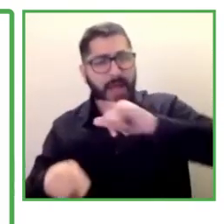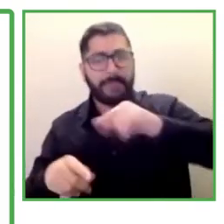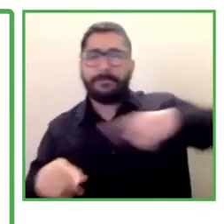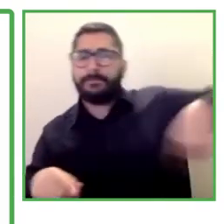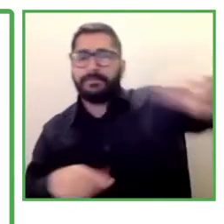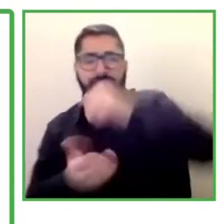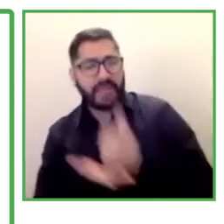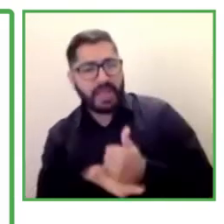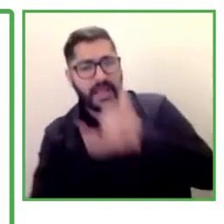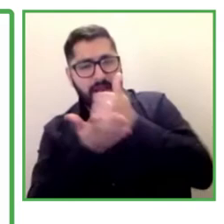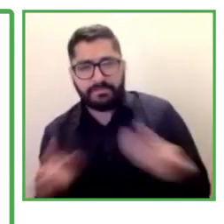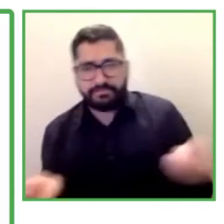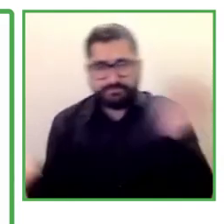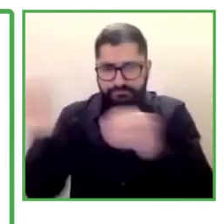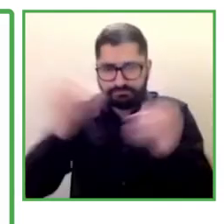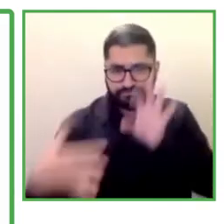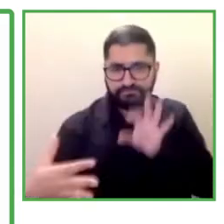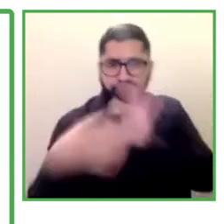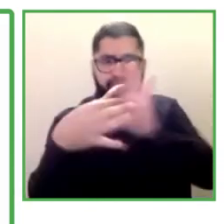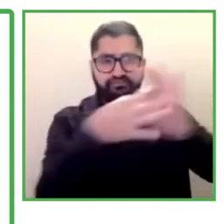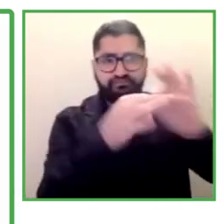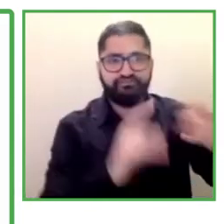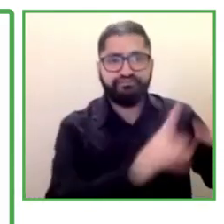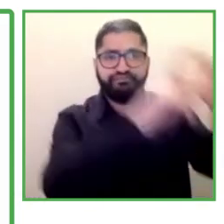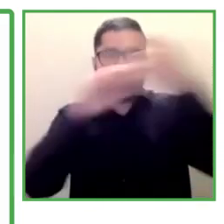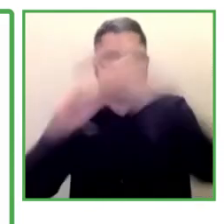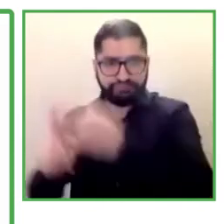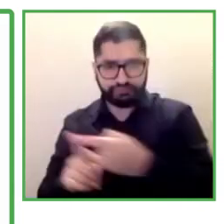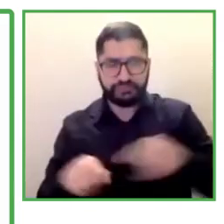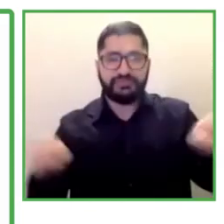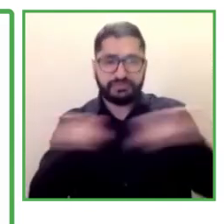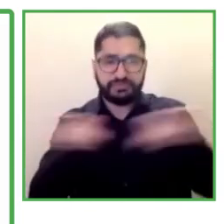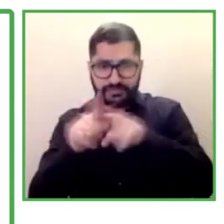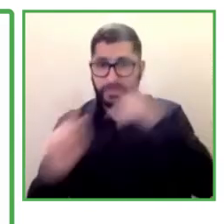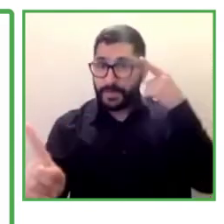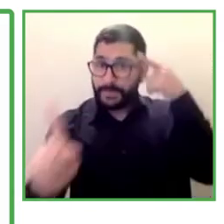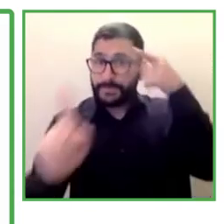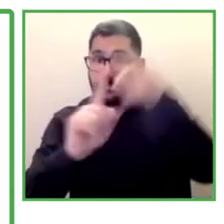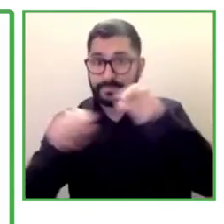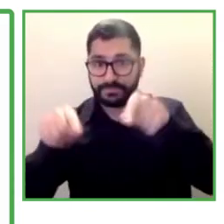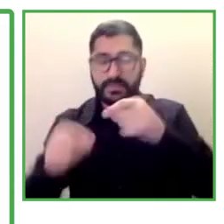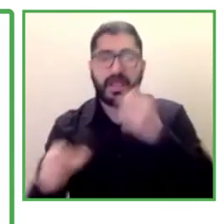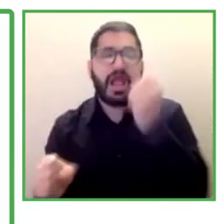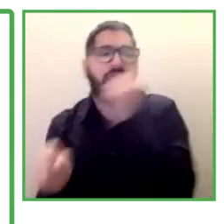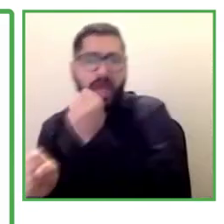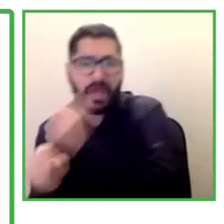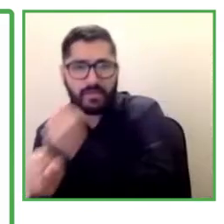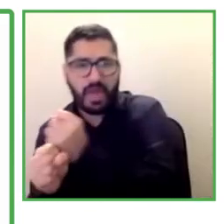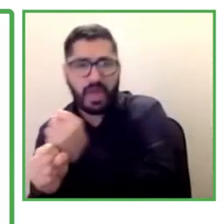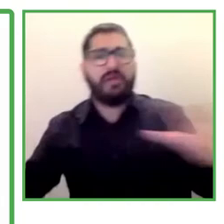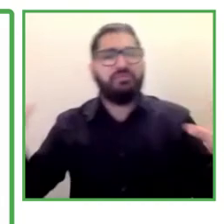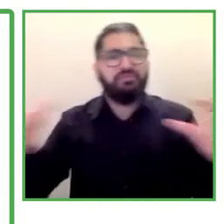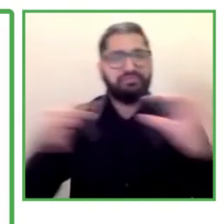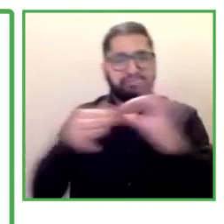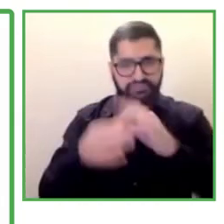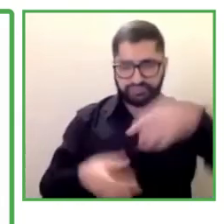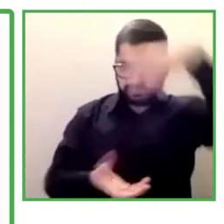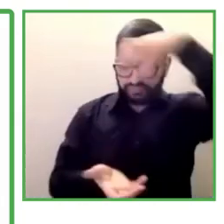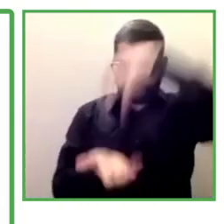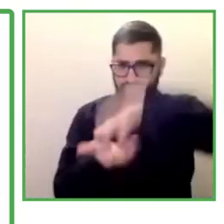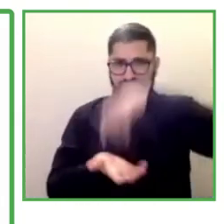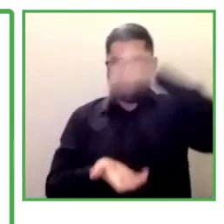are strategic and that are going to allow us to have work inclusion in our region. Aligned with that vision,